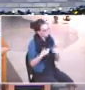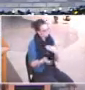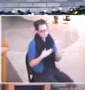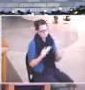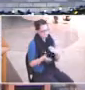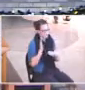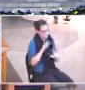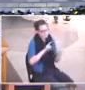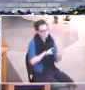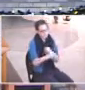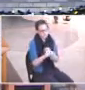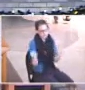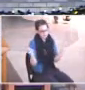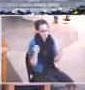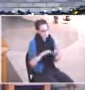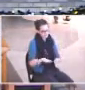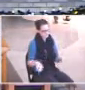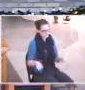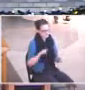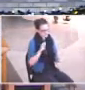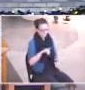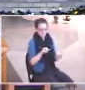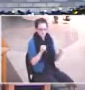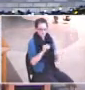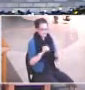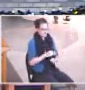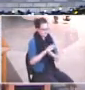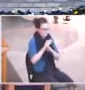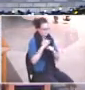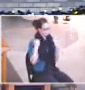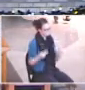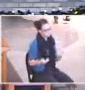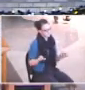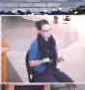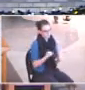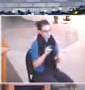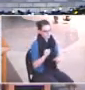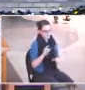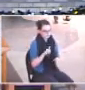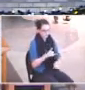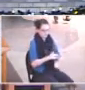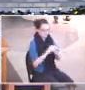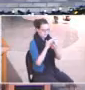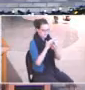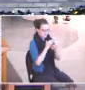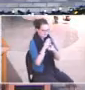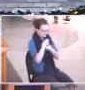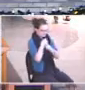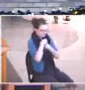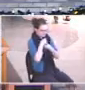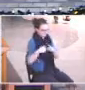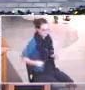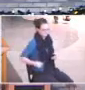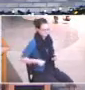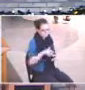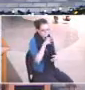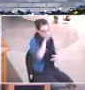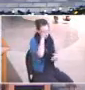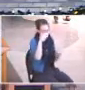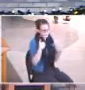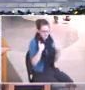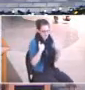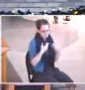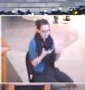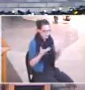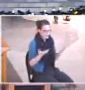don't hesitate. You just do it. That's the kind of protective nature that good parents have. It's a natural thing. We want